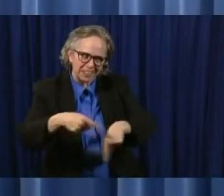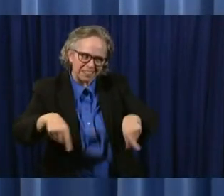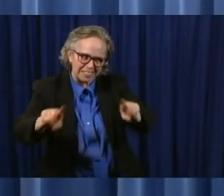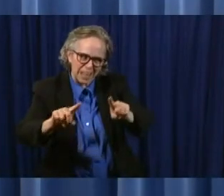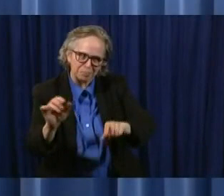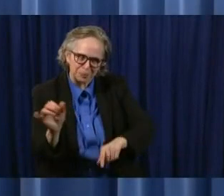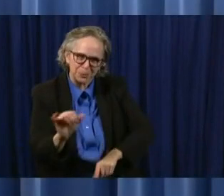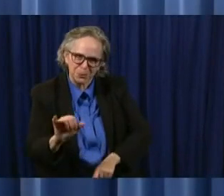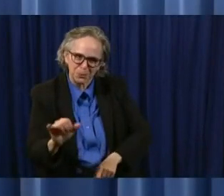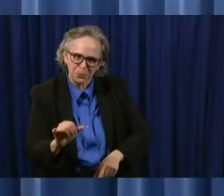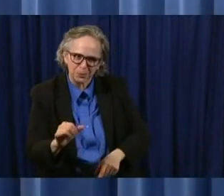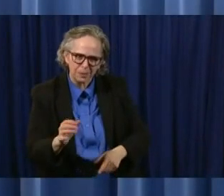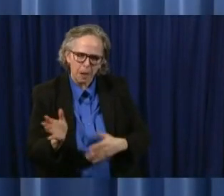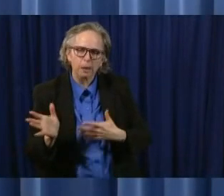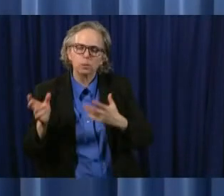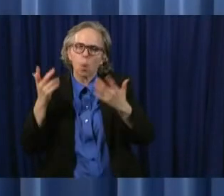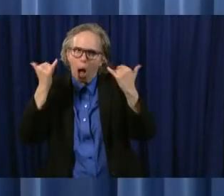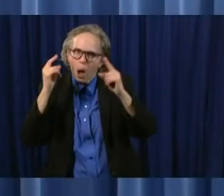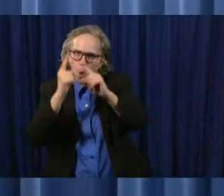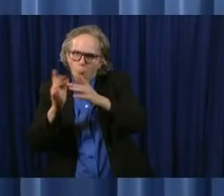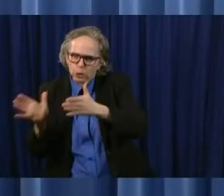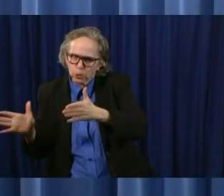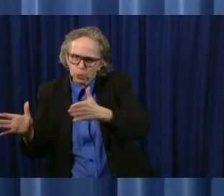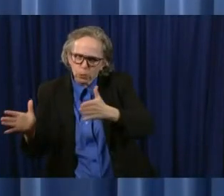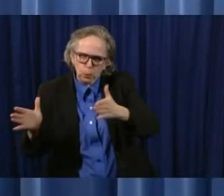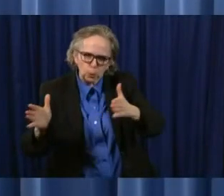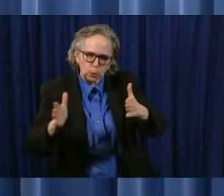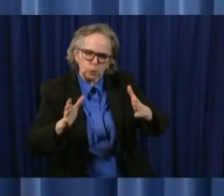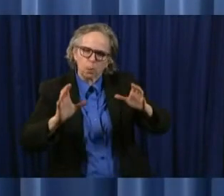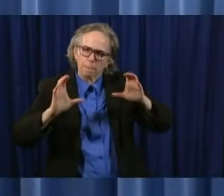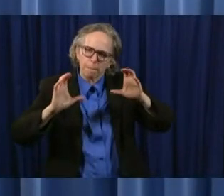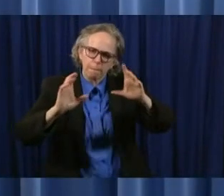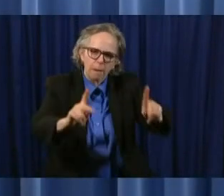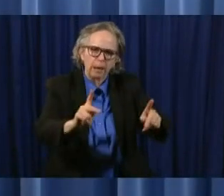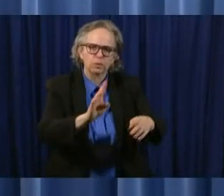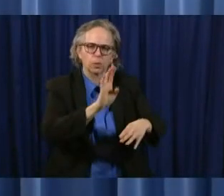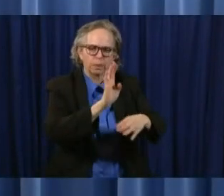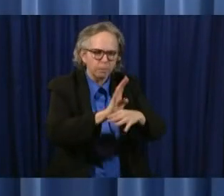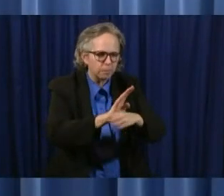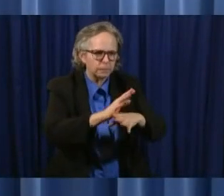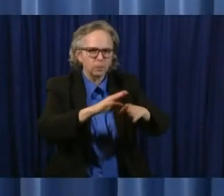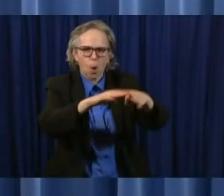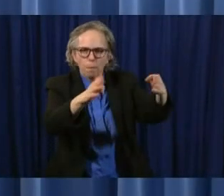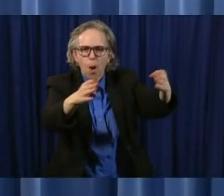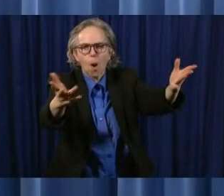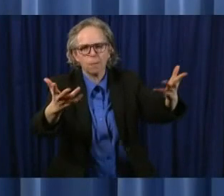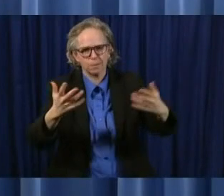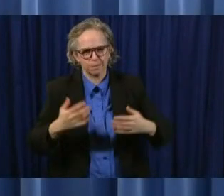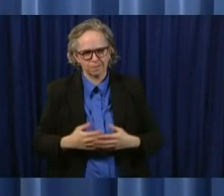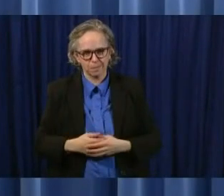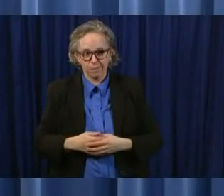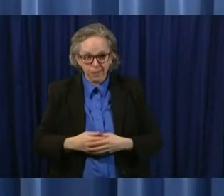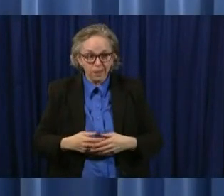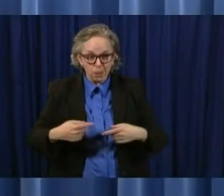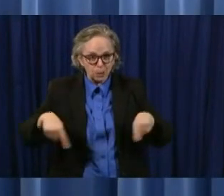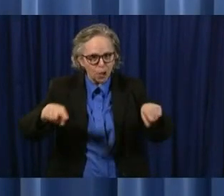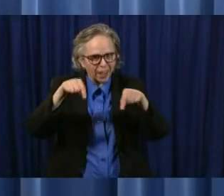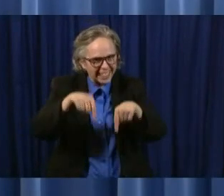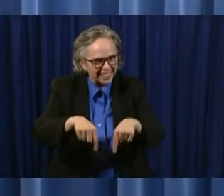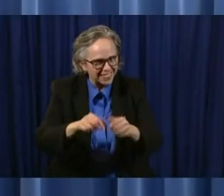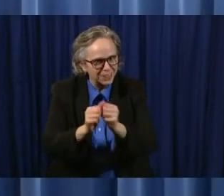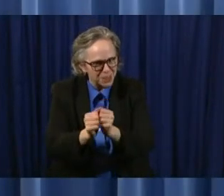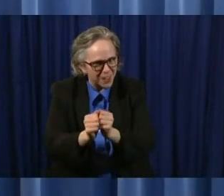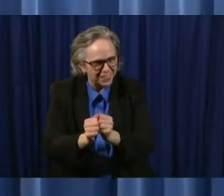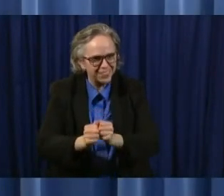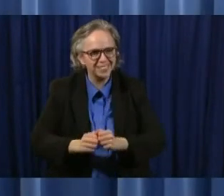as we're getting back back into business uh and so we are in this together uh we're going to keep fighting together